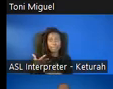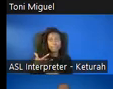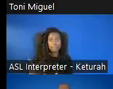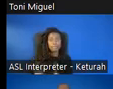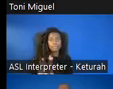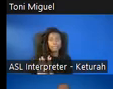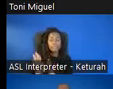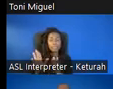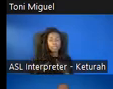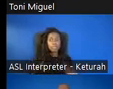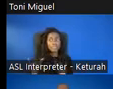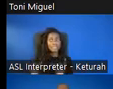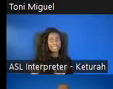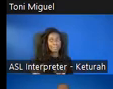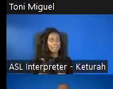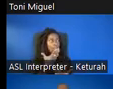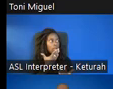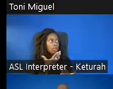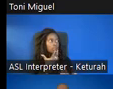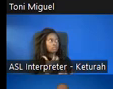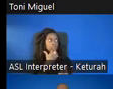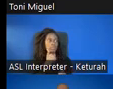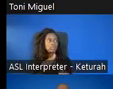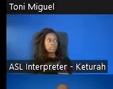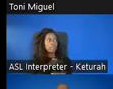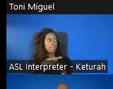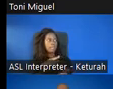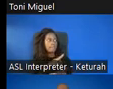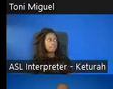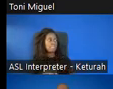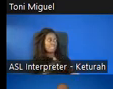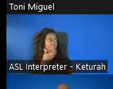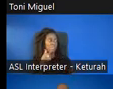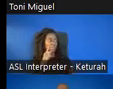glad that the app is like this. This is better for my kid.